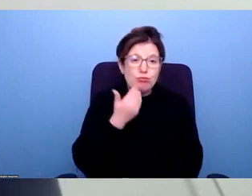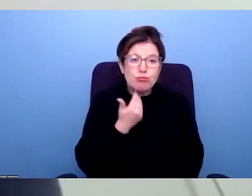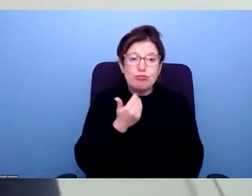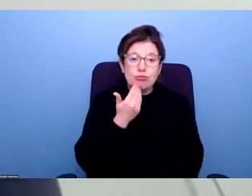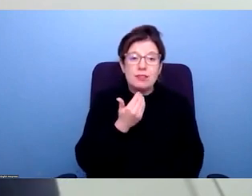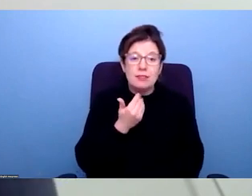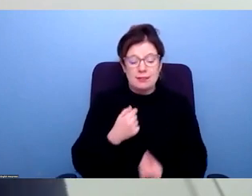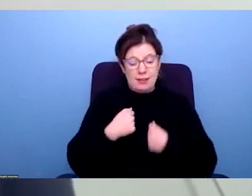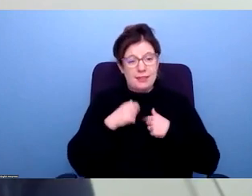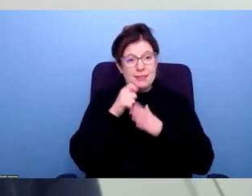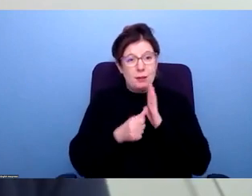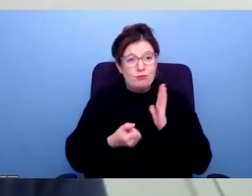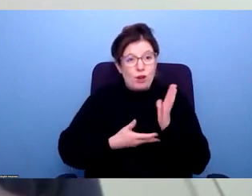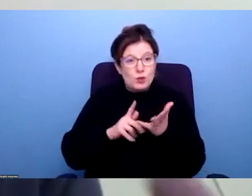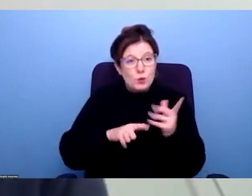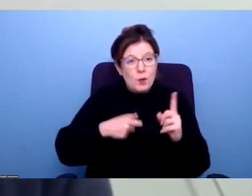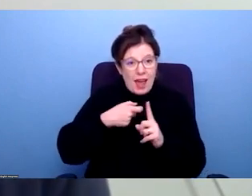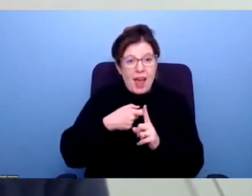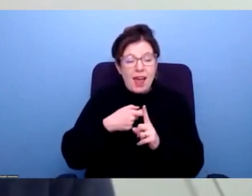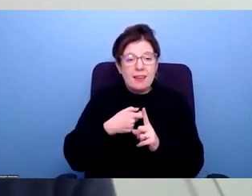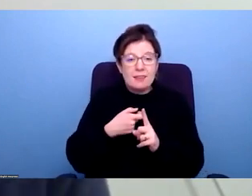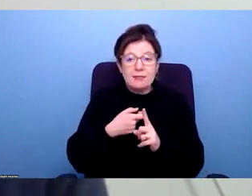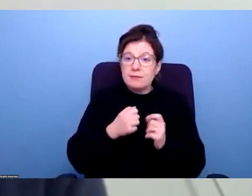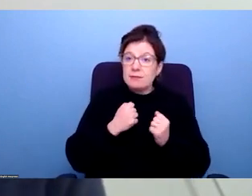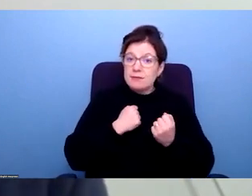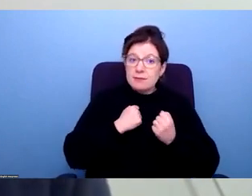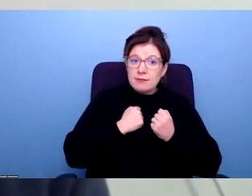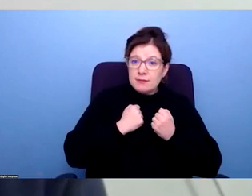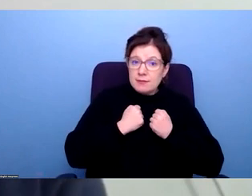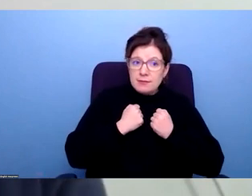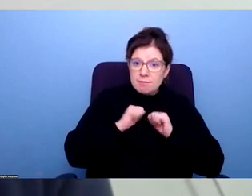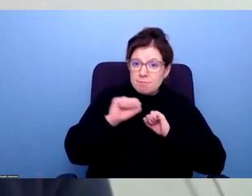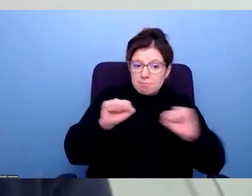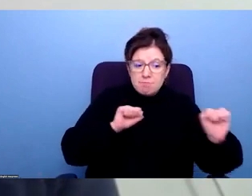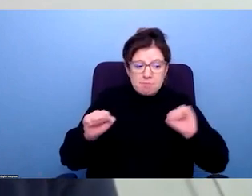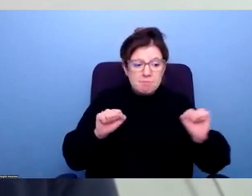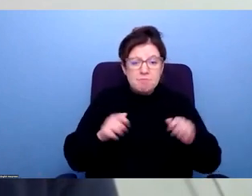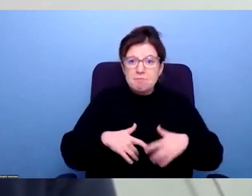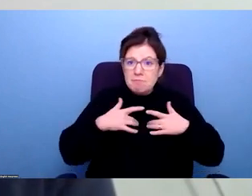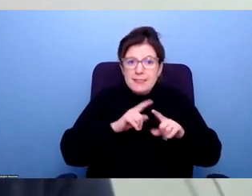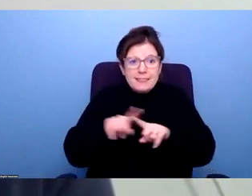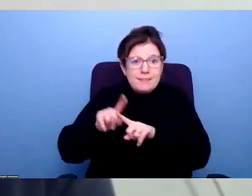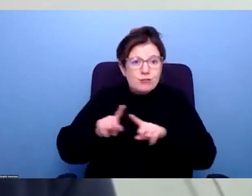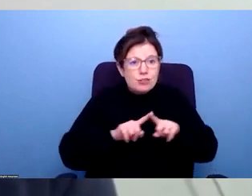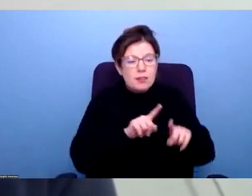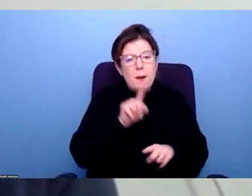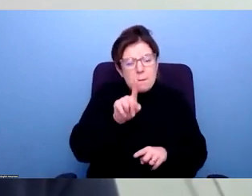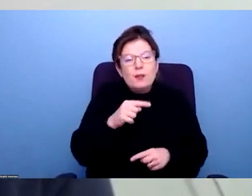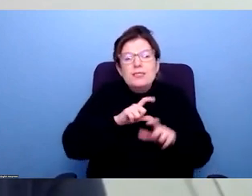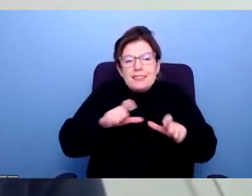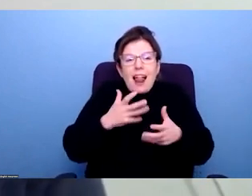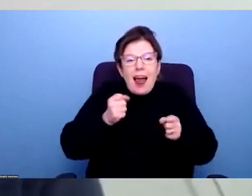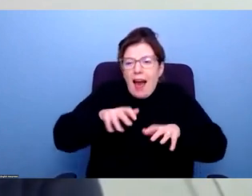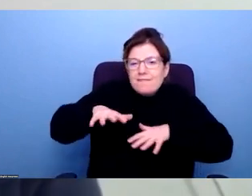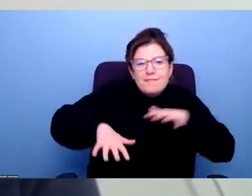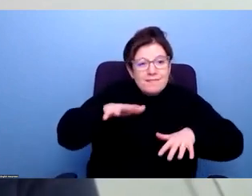say from Disability Rights UK point is whatever our differences might be as different people. I think where we've got lots of commonalities in